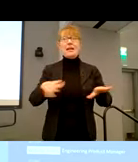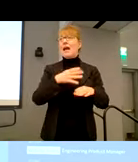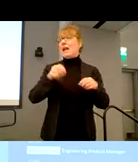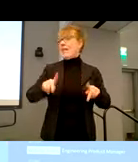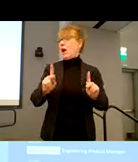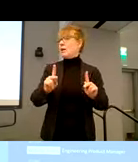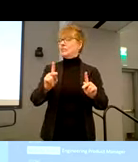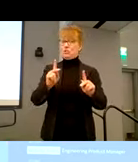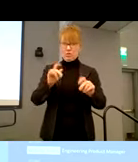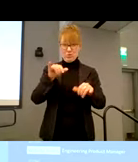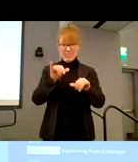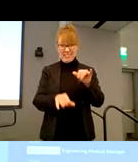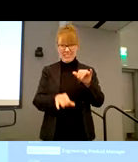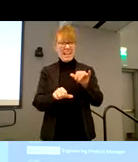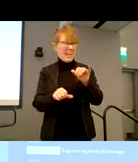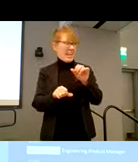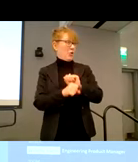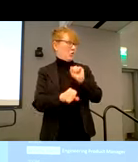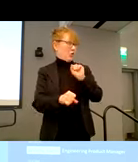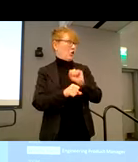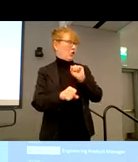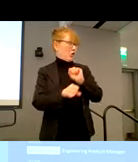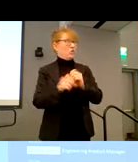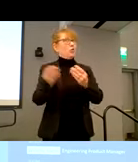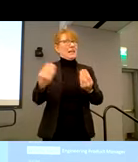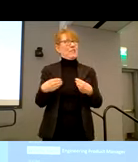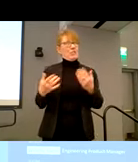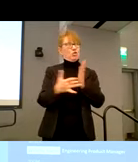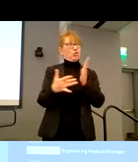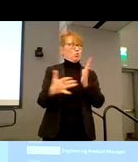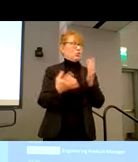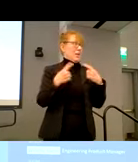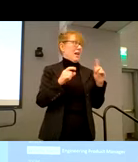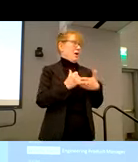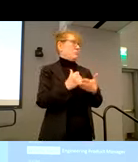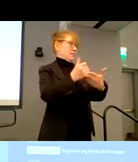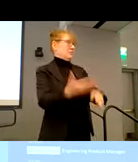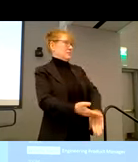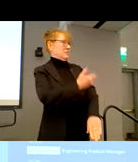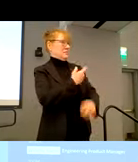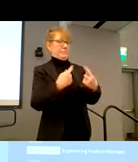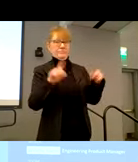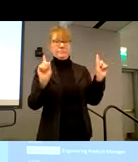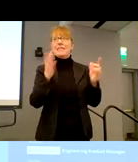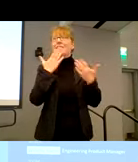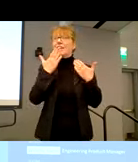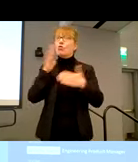with your tools at our disposal. So thank you all so much. Thank you all for coming. And I think Julia or Mary.